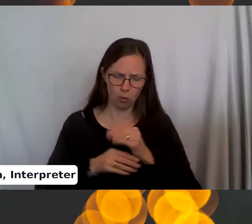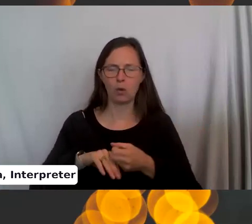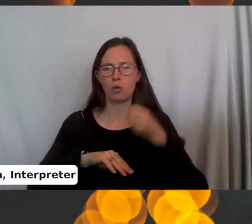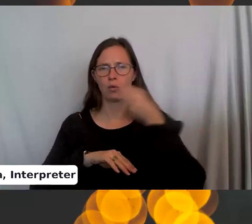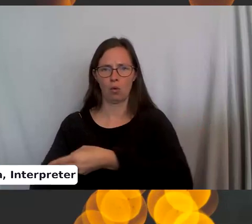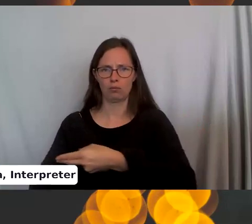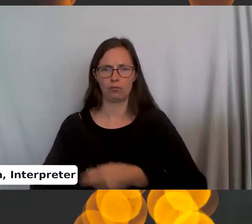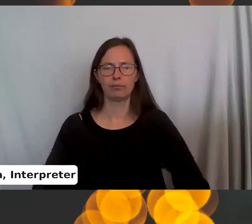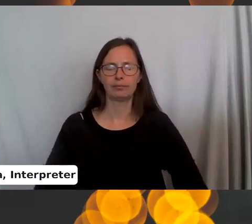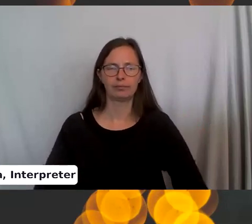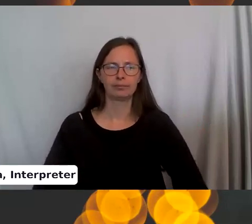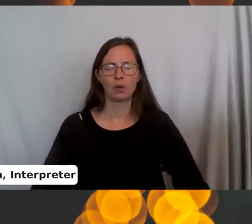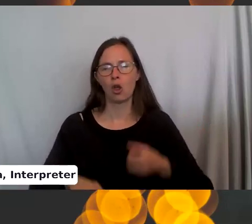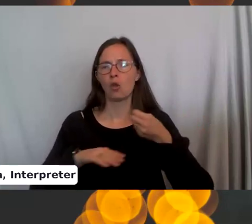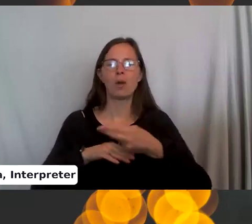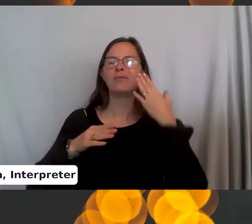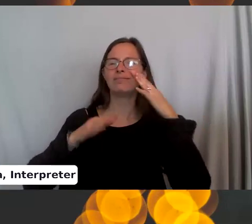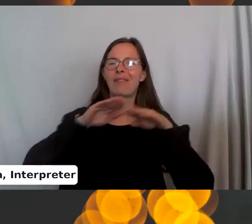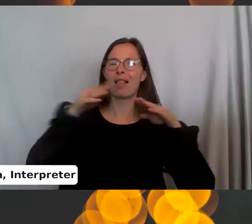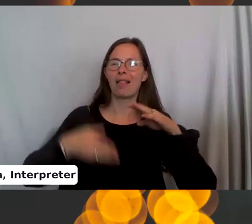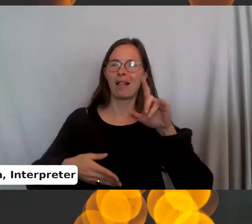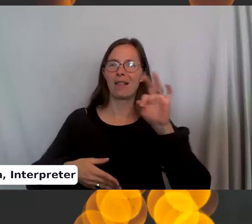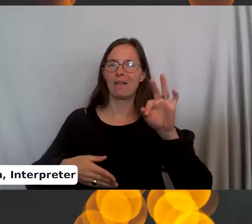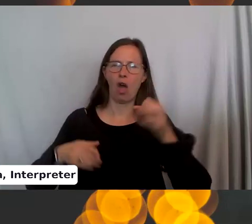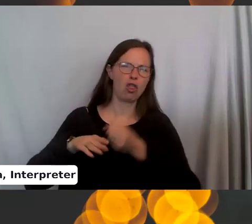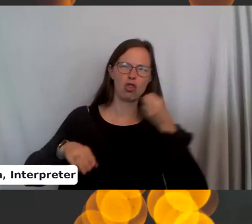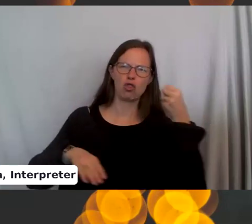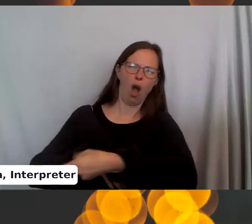cliff. So, me do it from this way again.